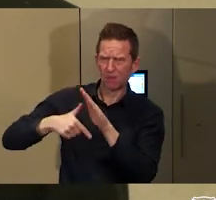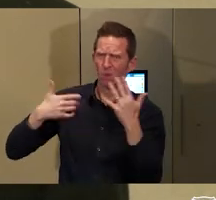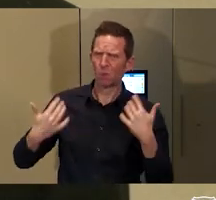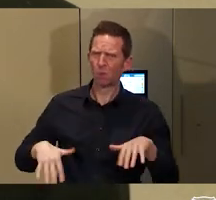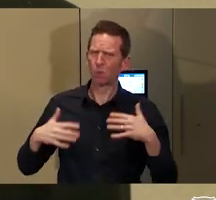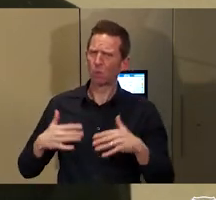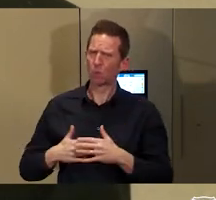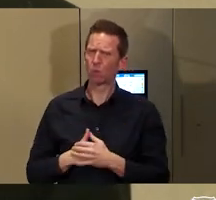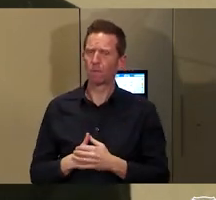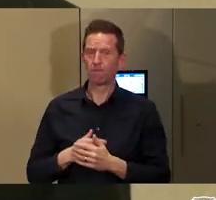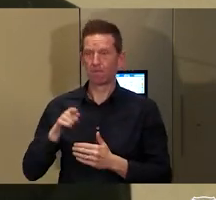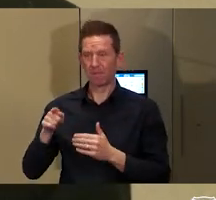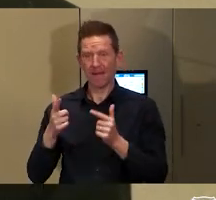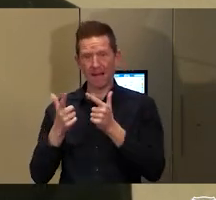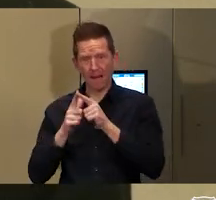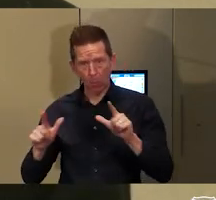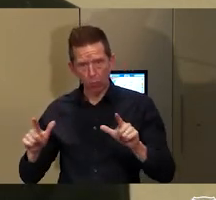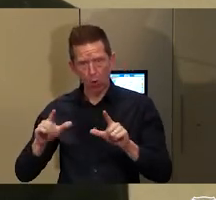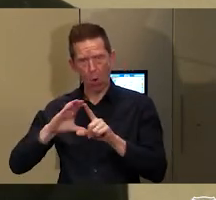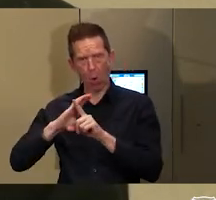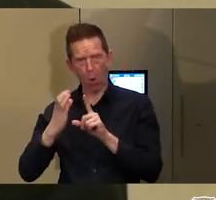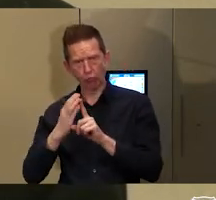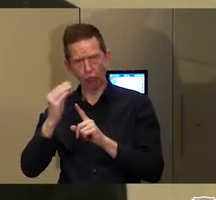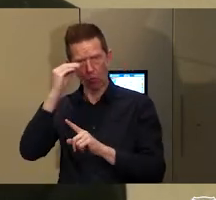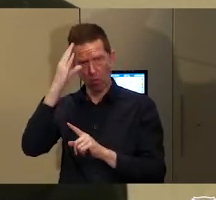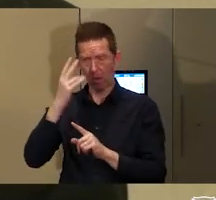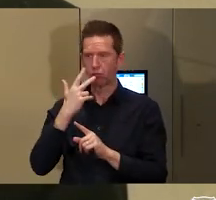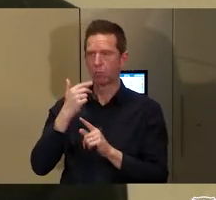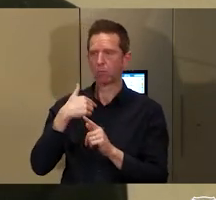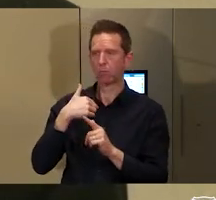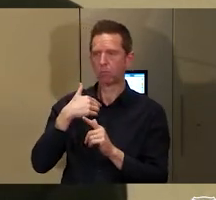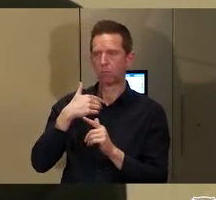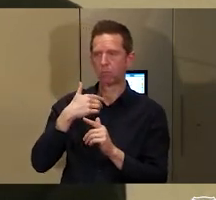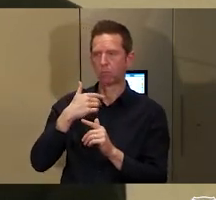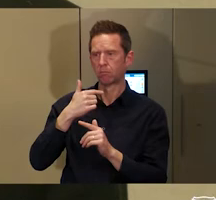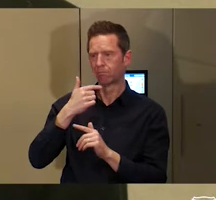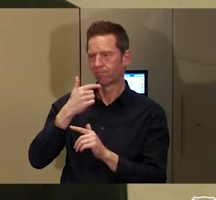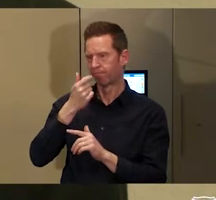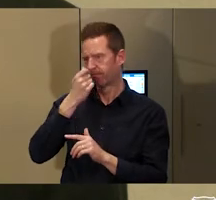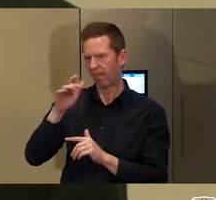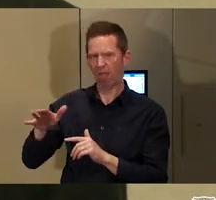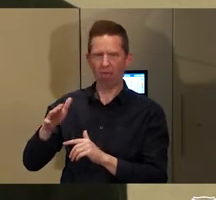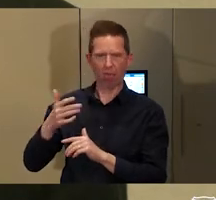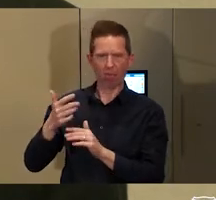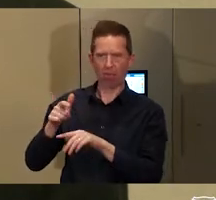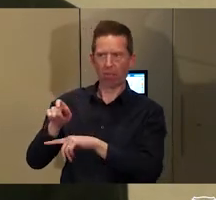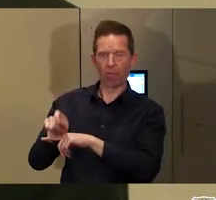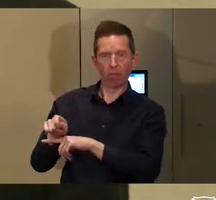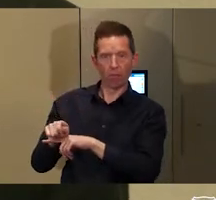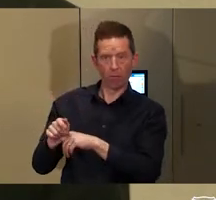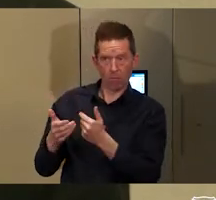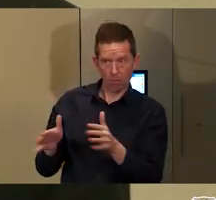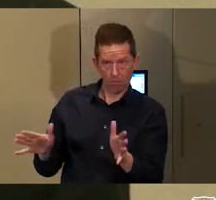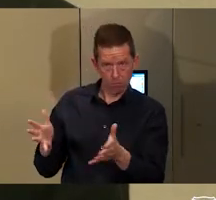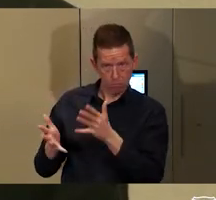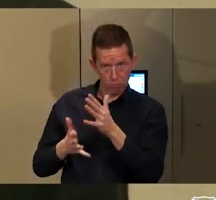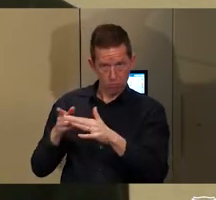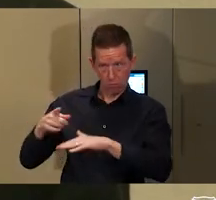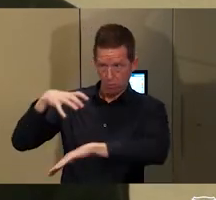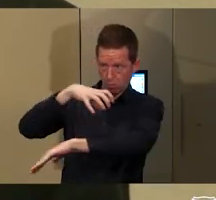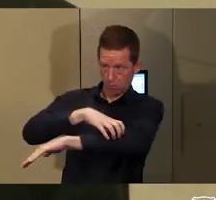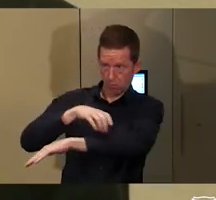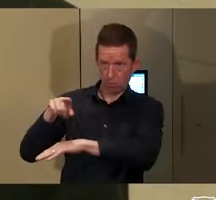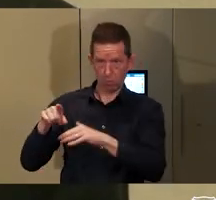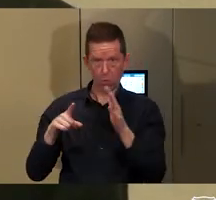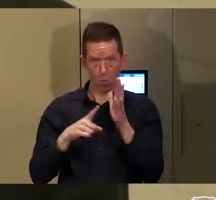cultural knowledge is lost, does that mean that Uluru ceases to